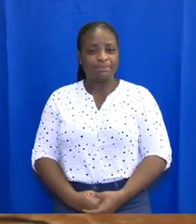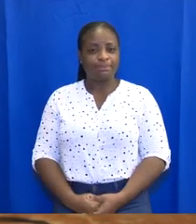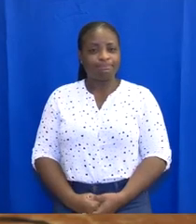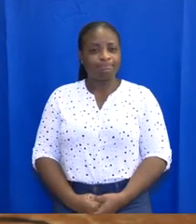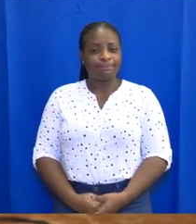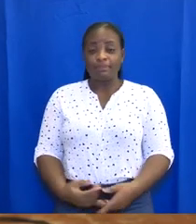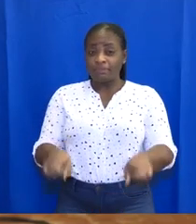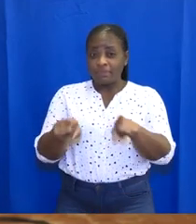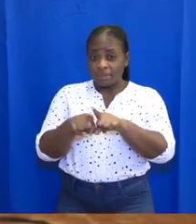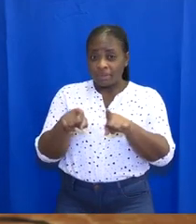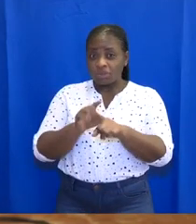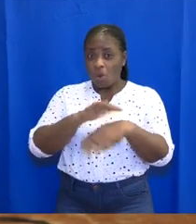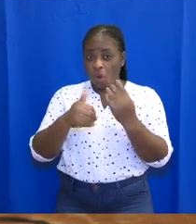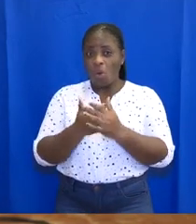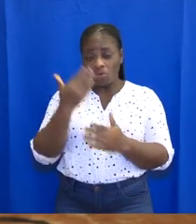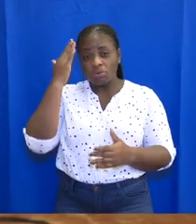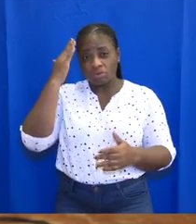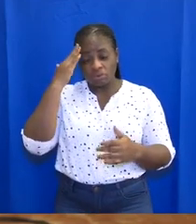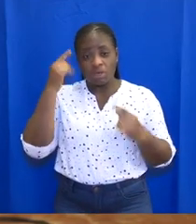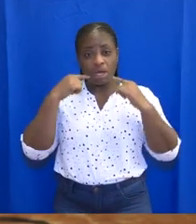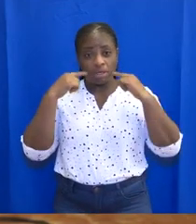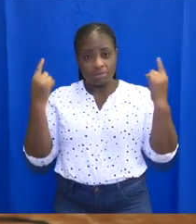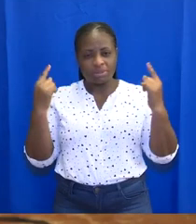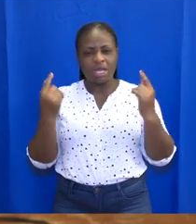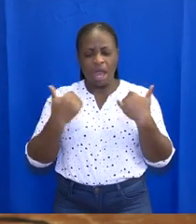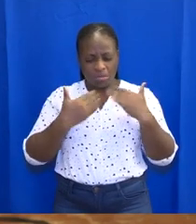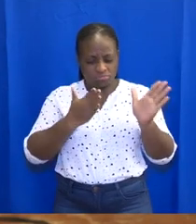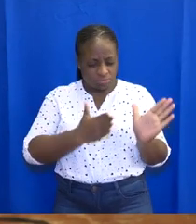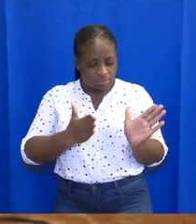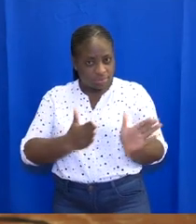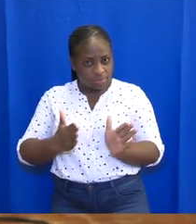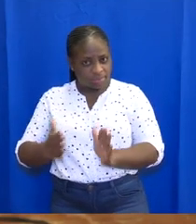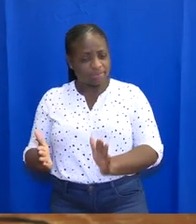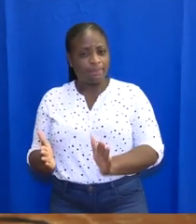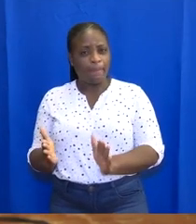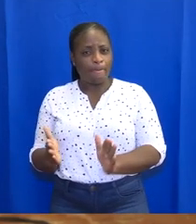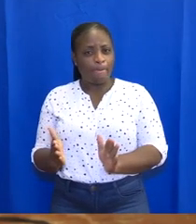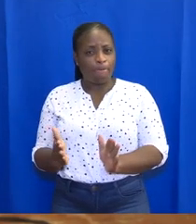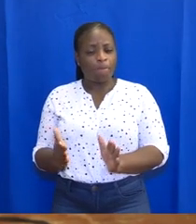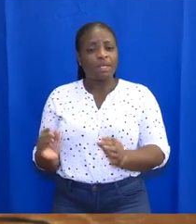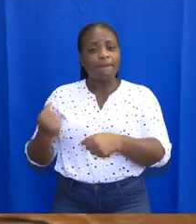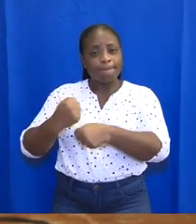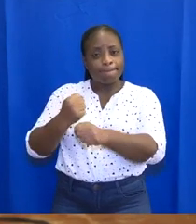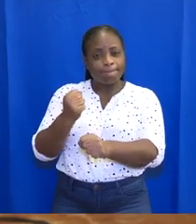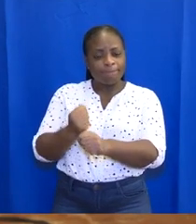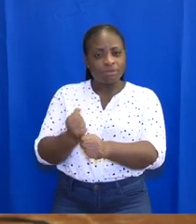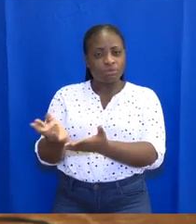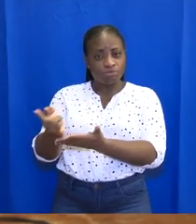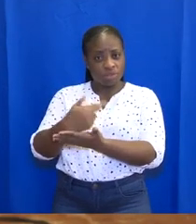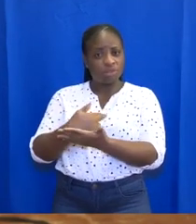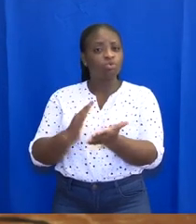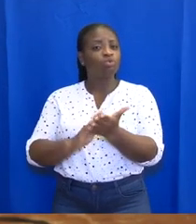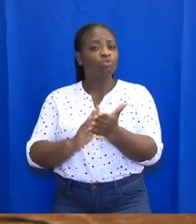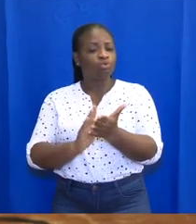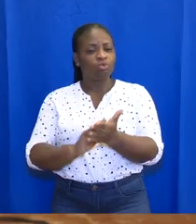As has already been announced, relevant arrangements and logistical deployments are being made for the return to school